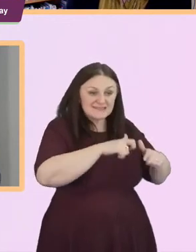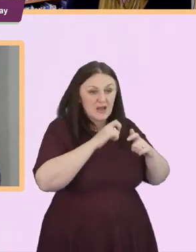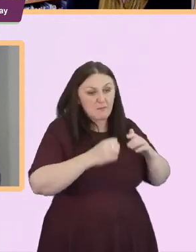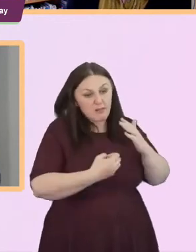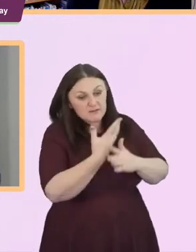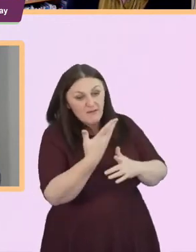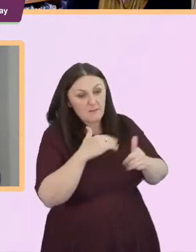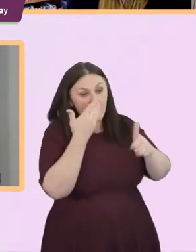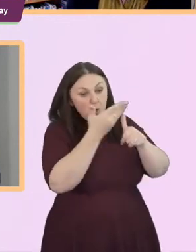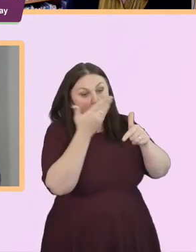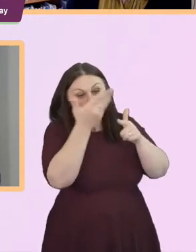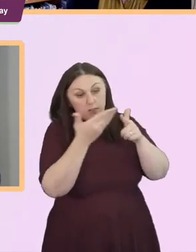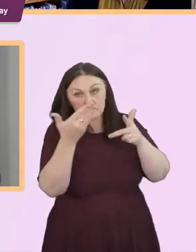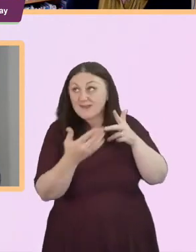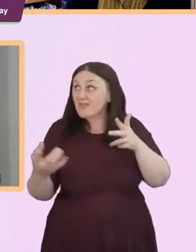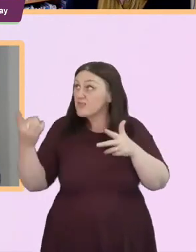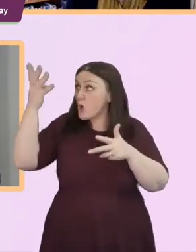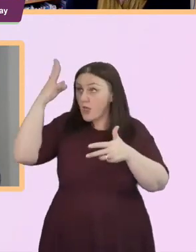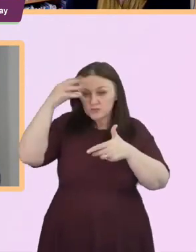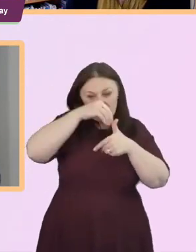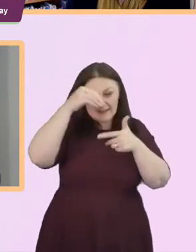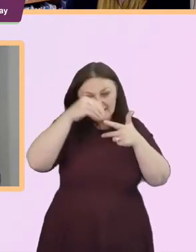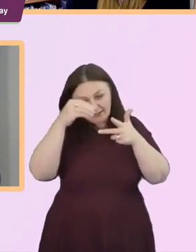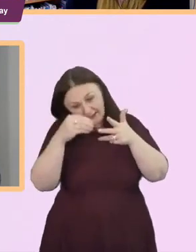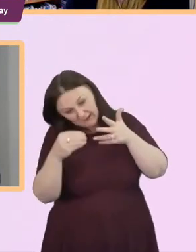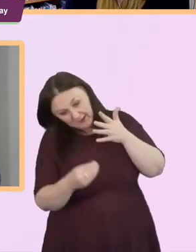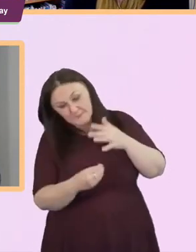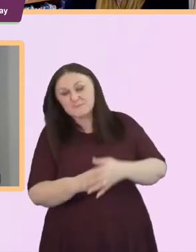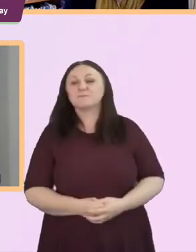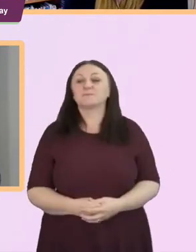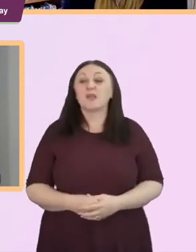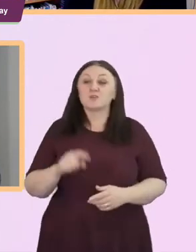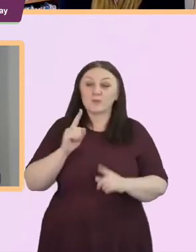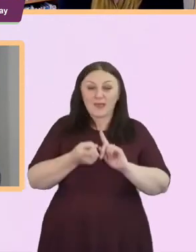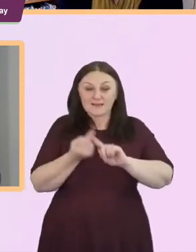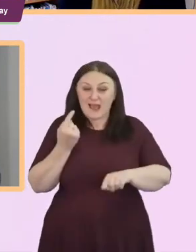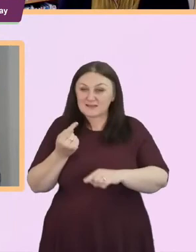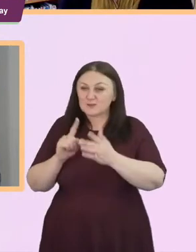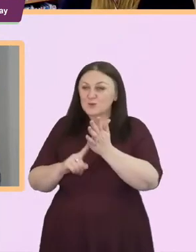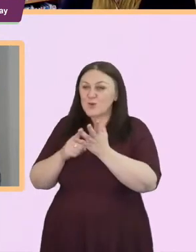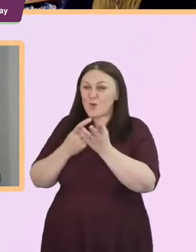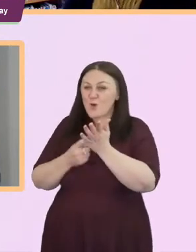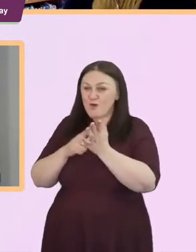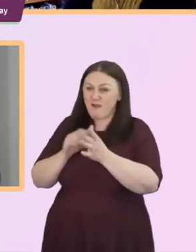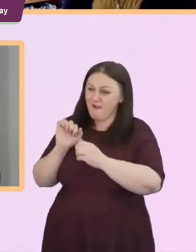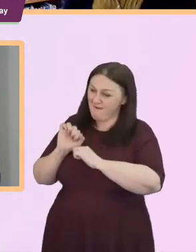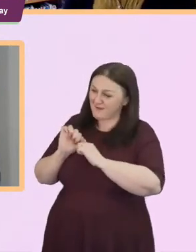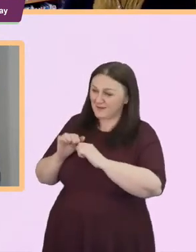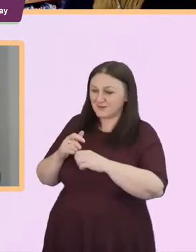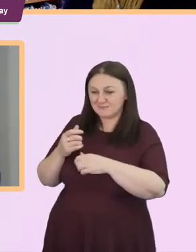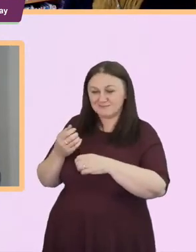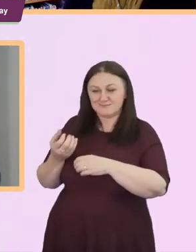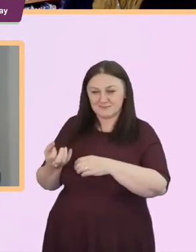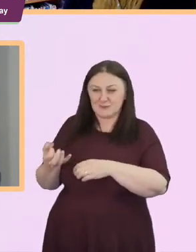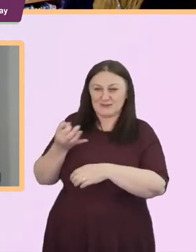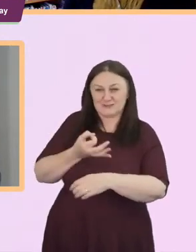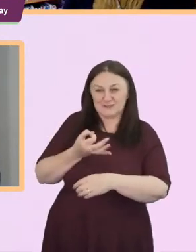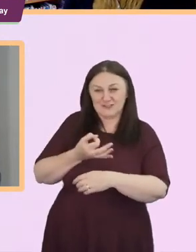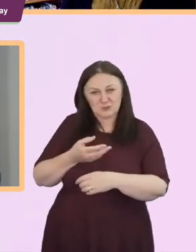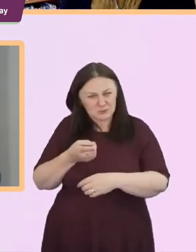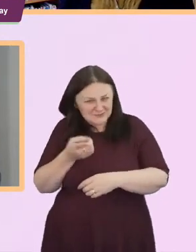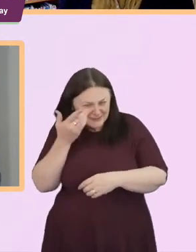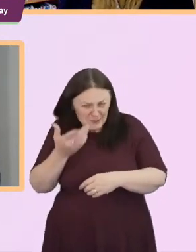so there you go there's an answer to laura's question um so thank you laura you didn't know i was going to be plugging the book but there you go